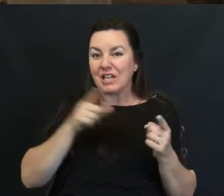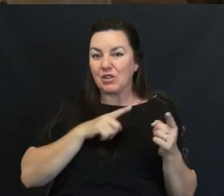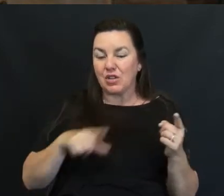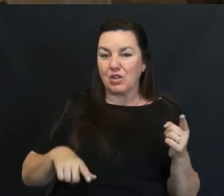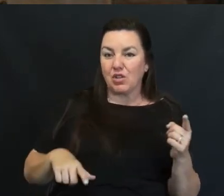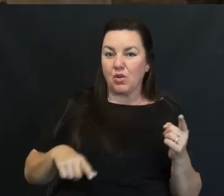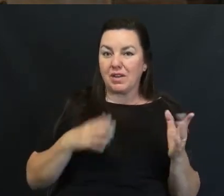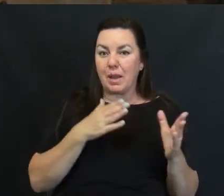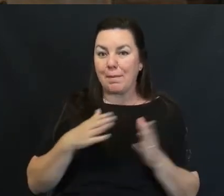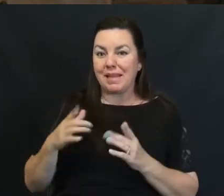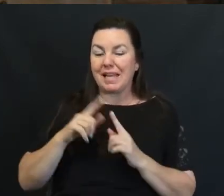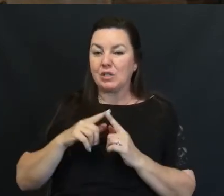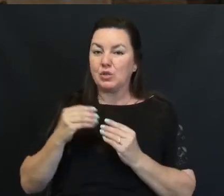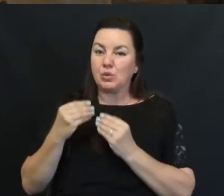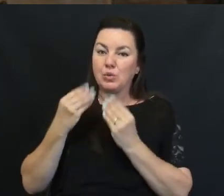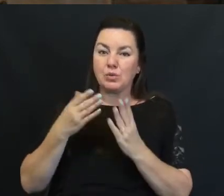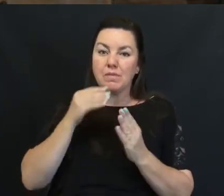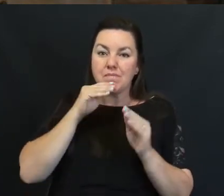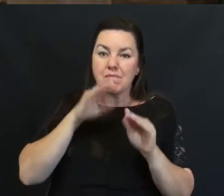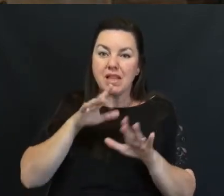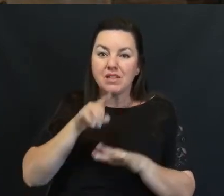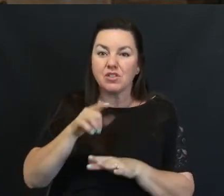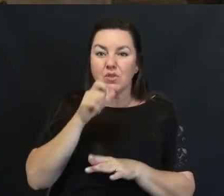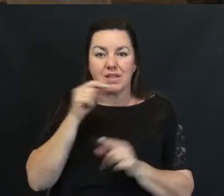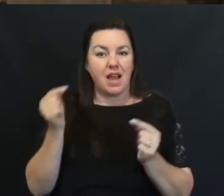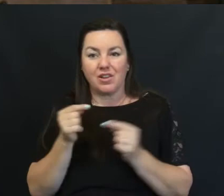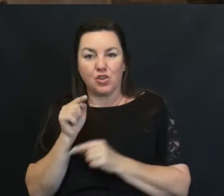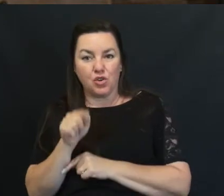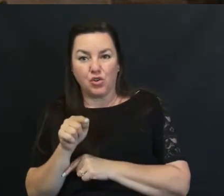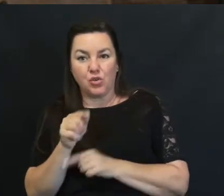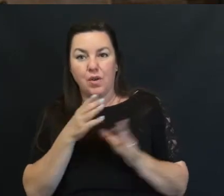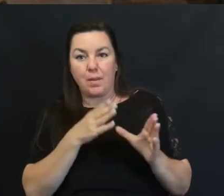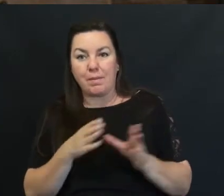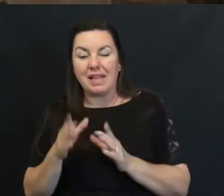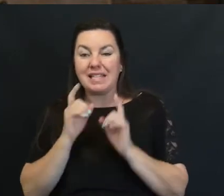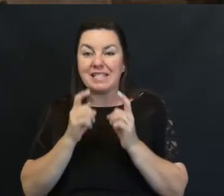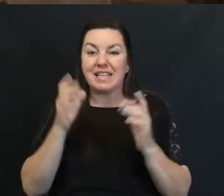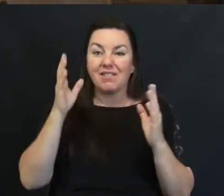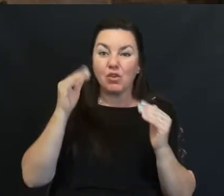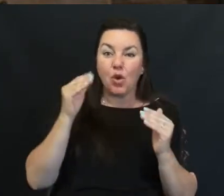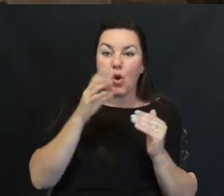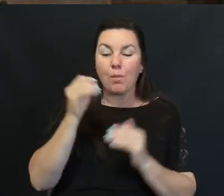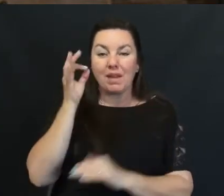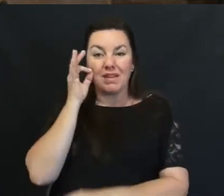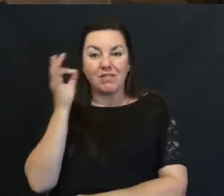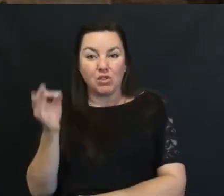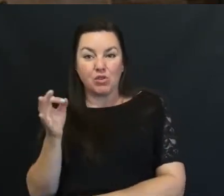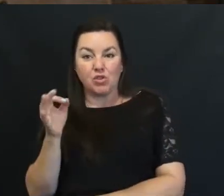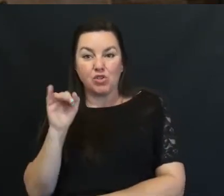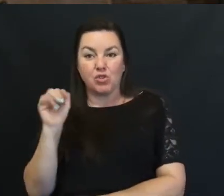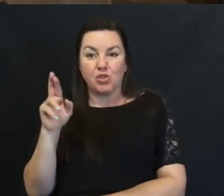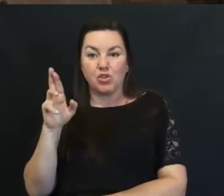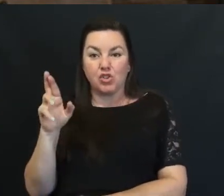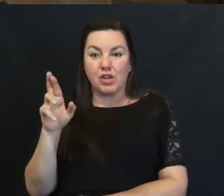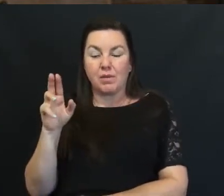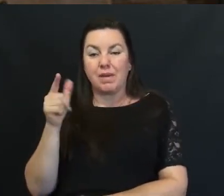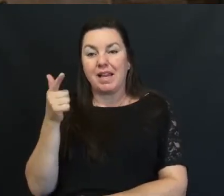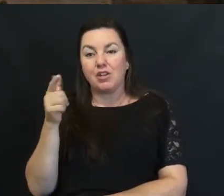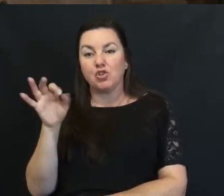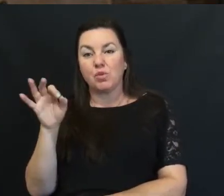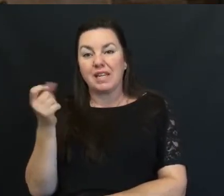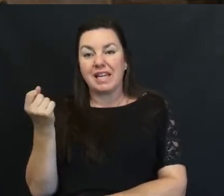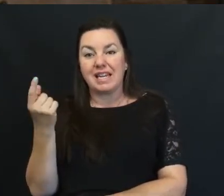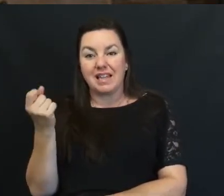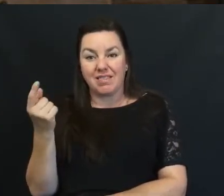Lord Plans to prosper You And not to harm You Plans to give You hope And a future Jeremiah 29-11